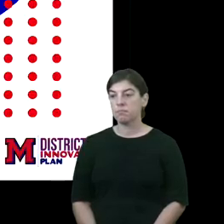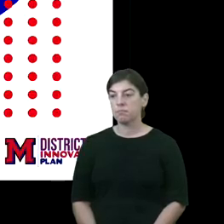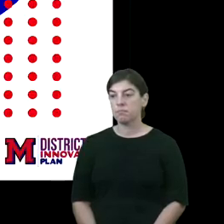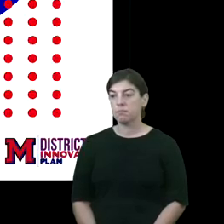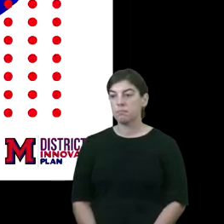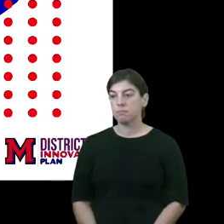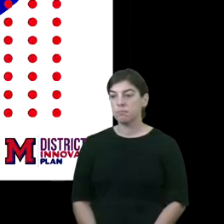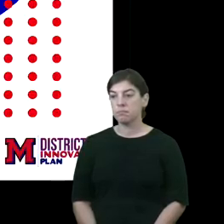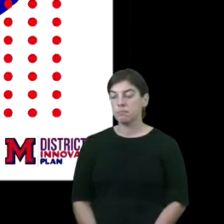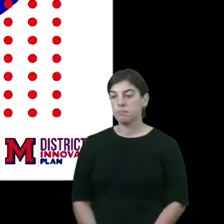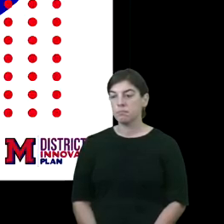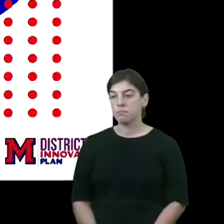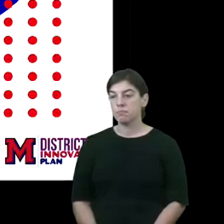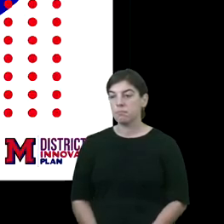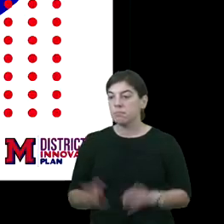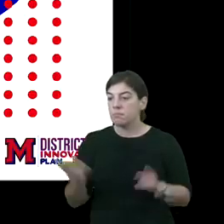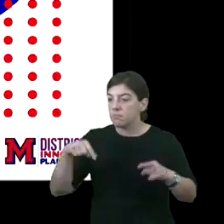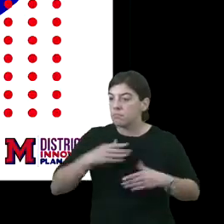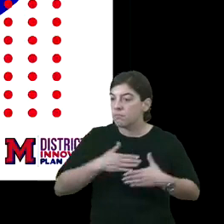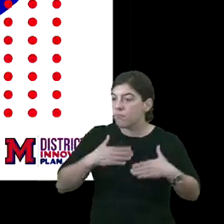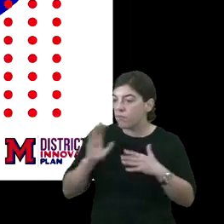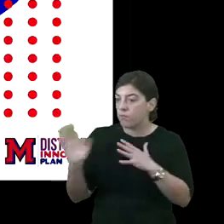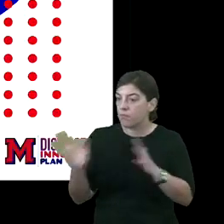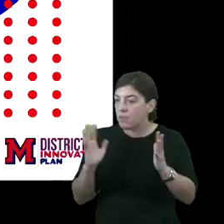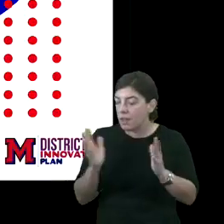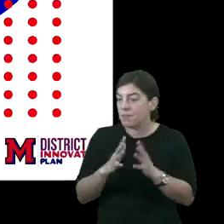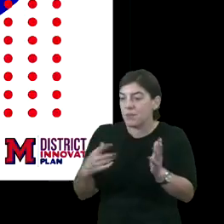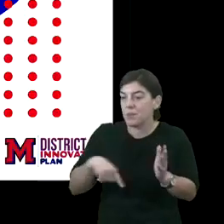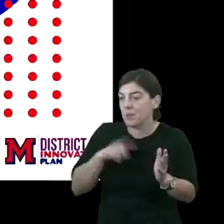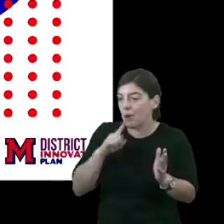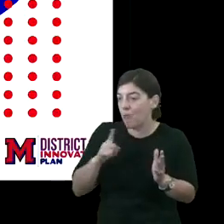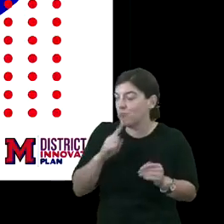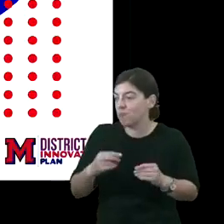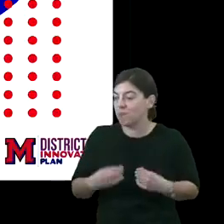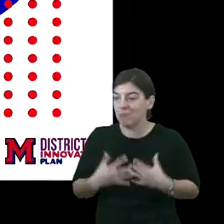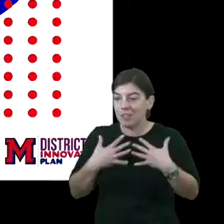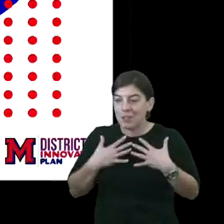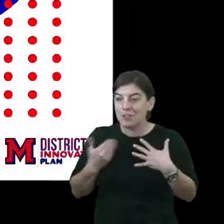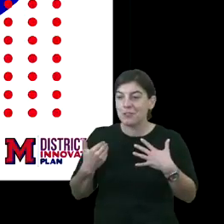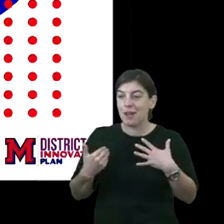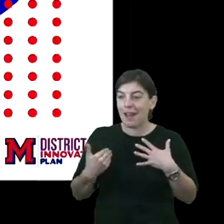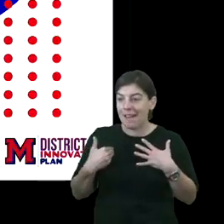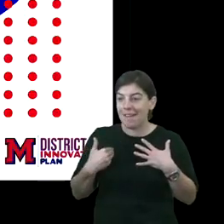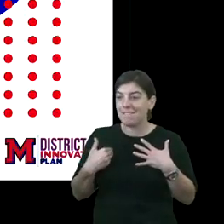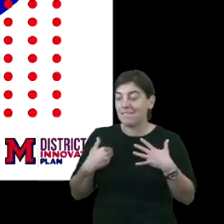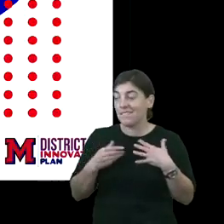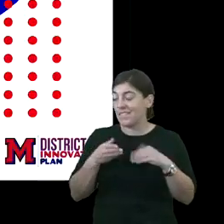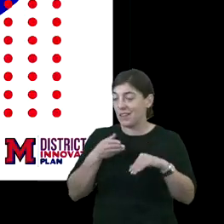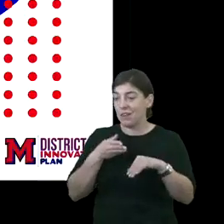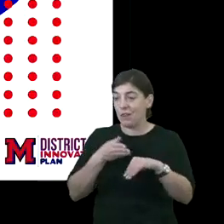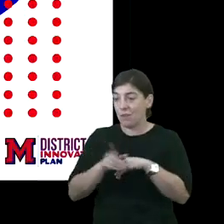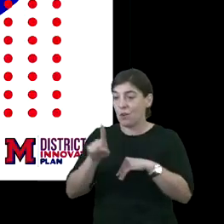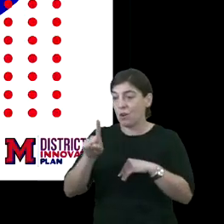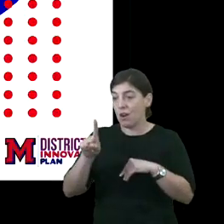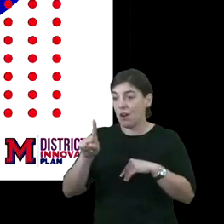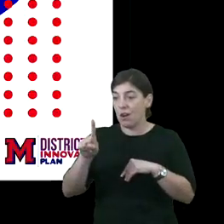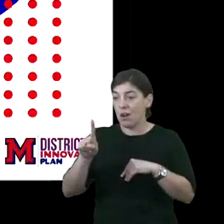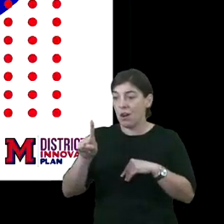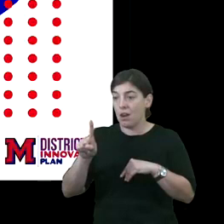And I hope you, you are enjoying the conversation as much as we are. We are so delighted to have over a hundred